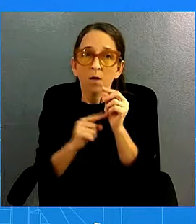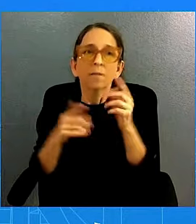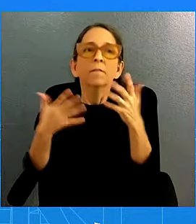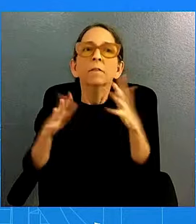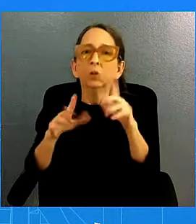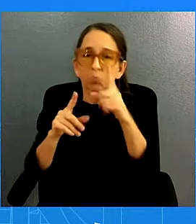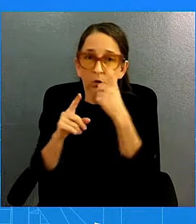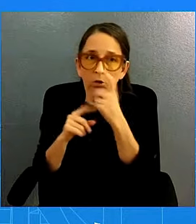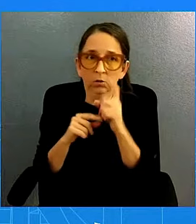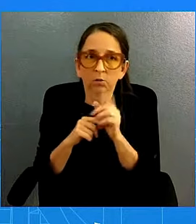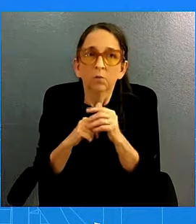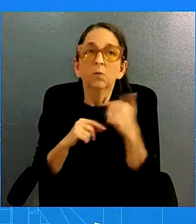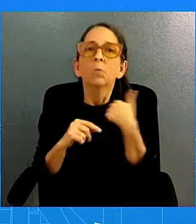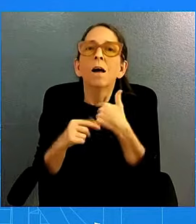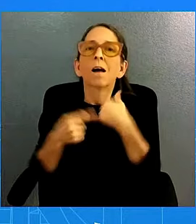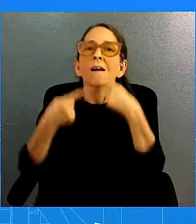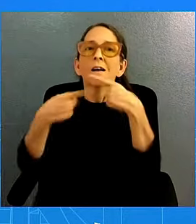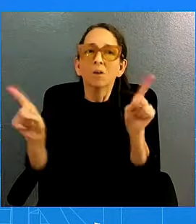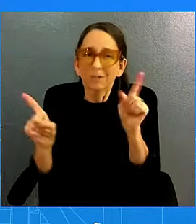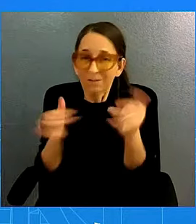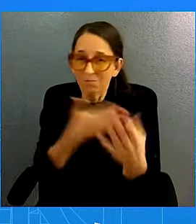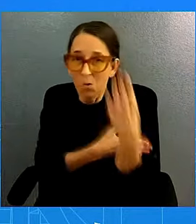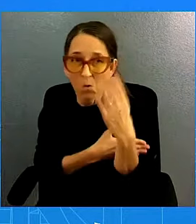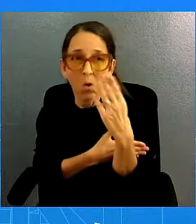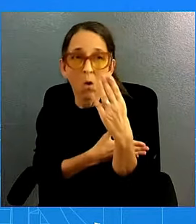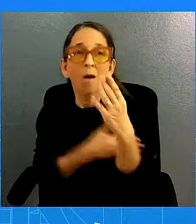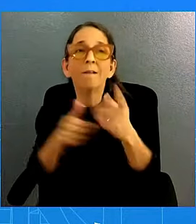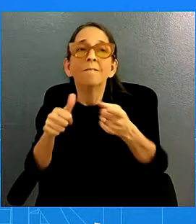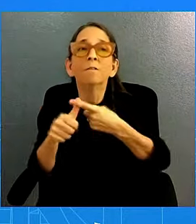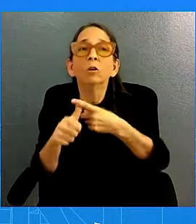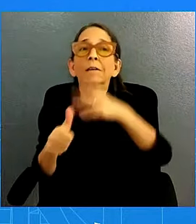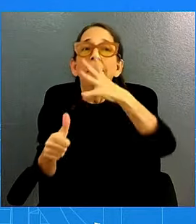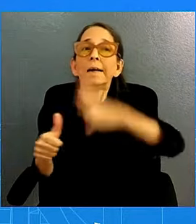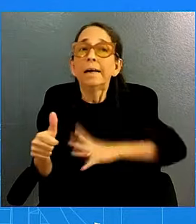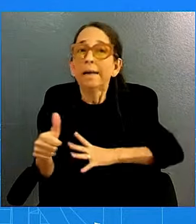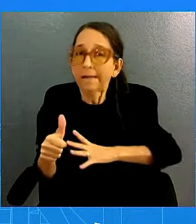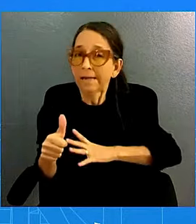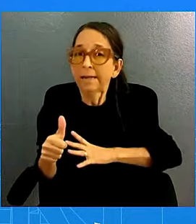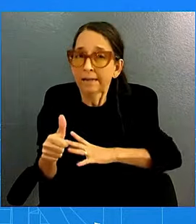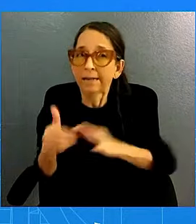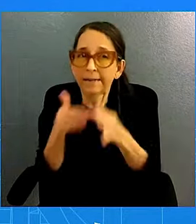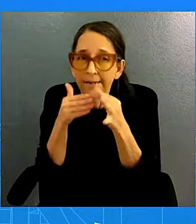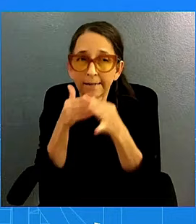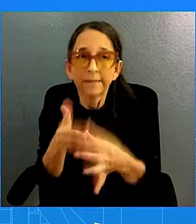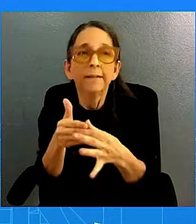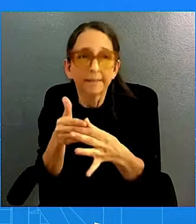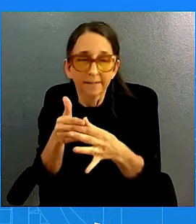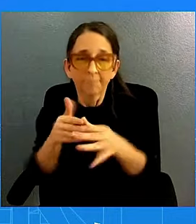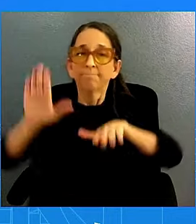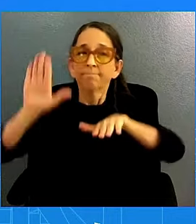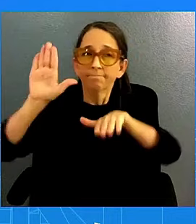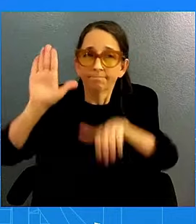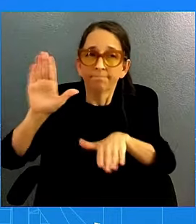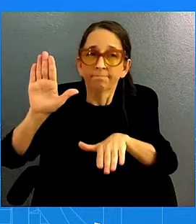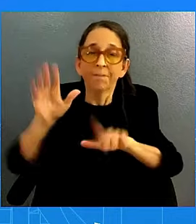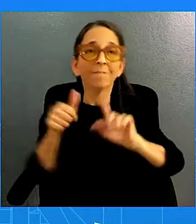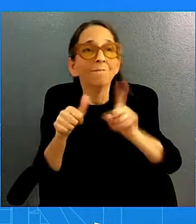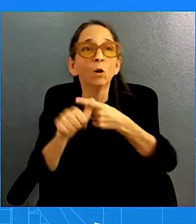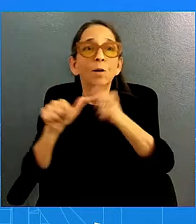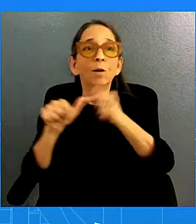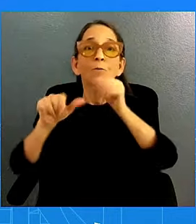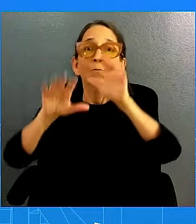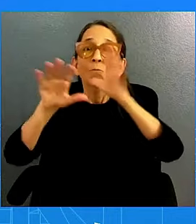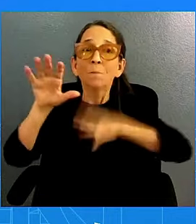the First Lady will lead the President's delegation to the inauguration of Mexico's first woman president, Claudia Sheinbaum-Pardeau,